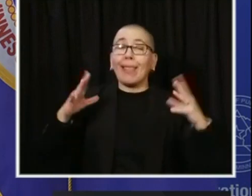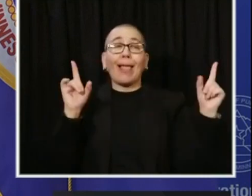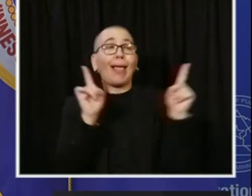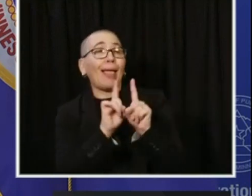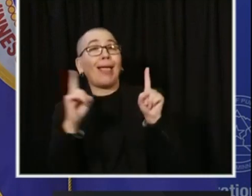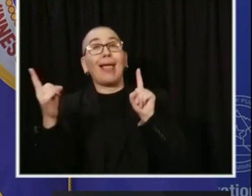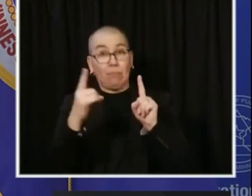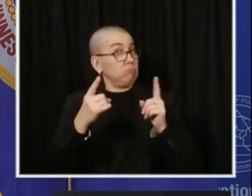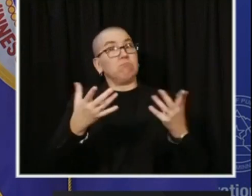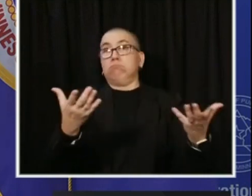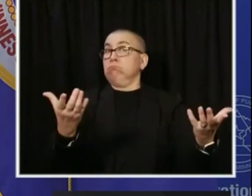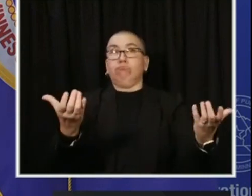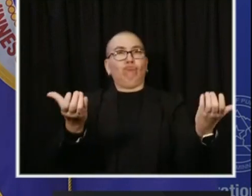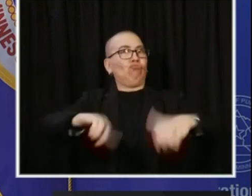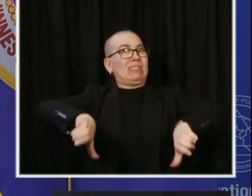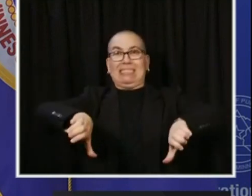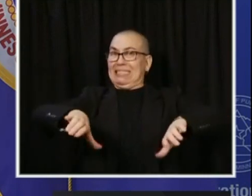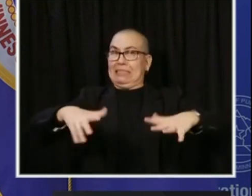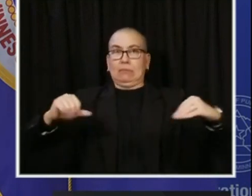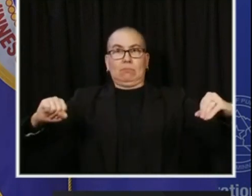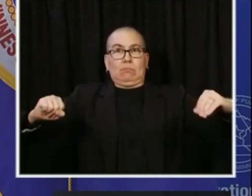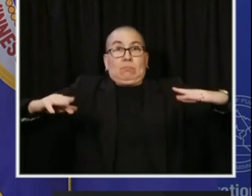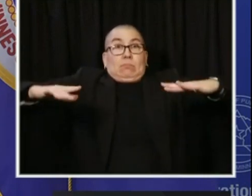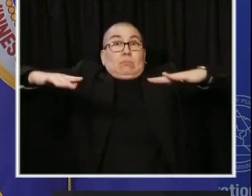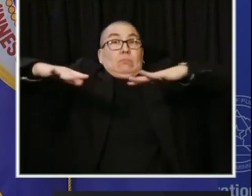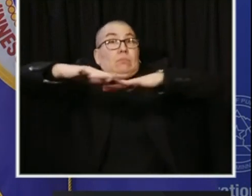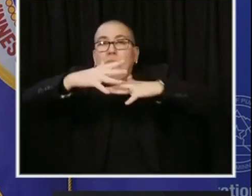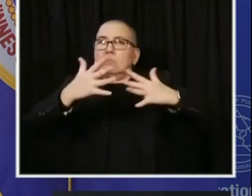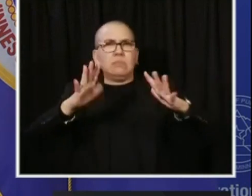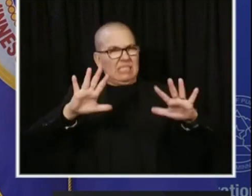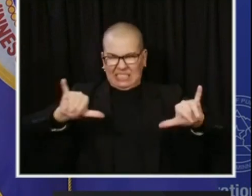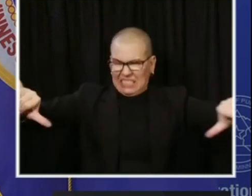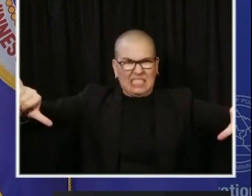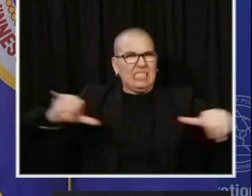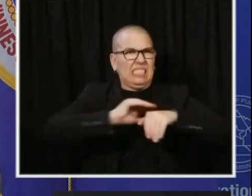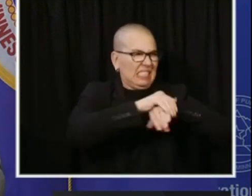mask, social distancing, wash your hands, stay on if you're sick, get a test, and we can keep these things open.